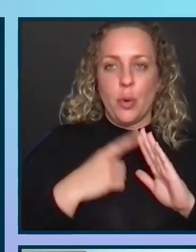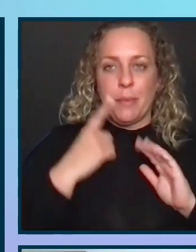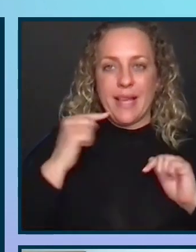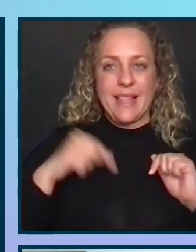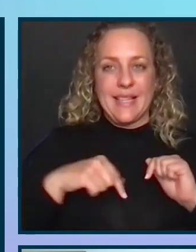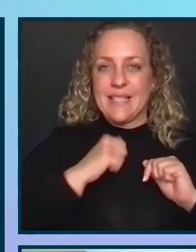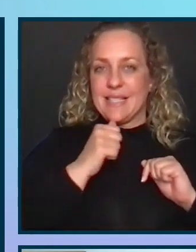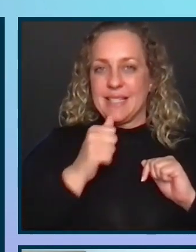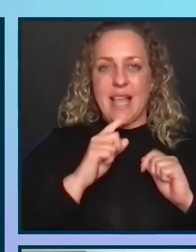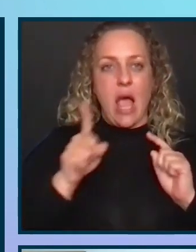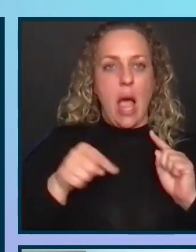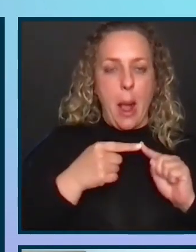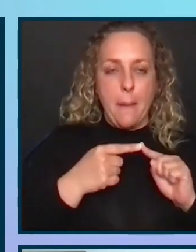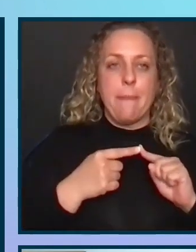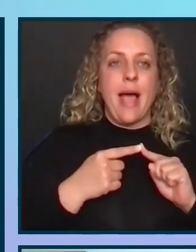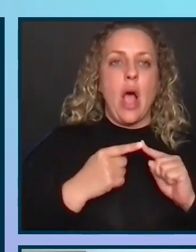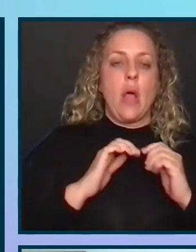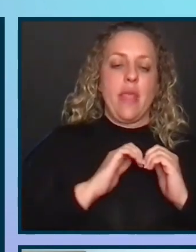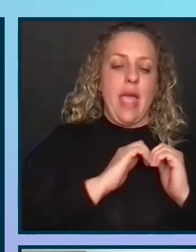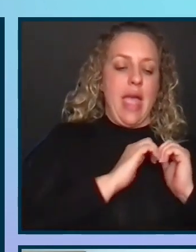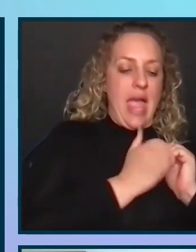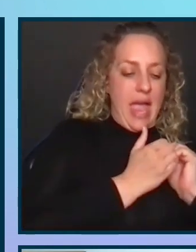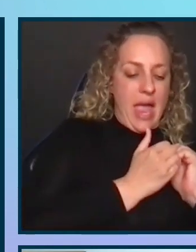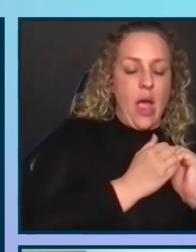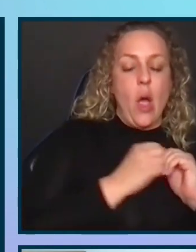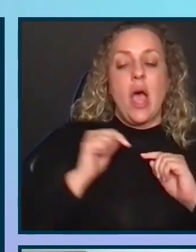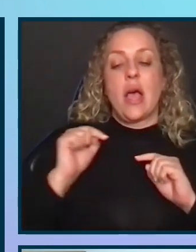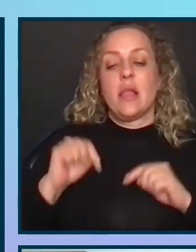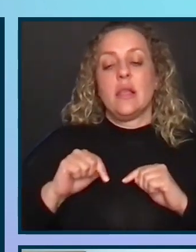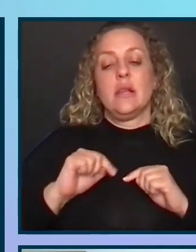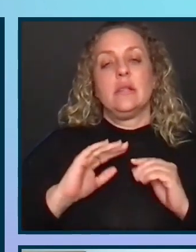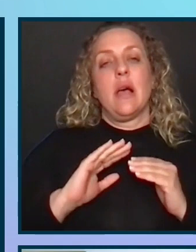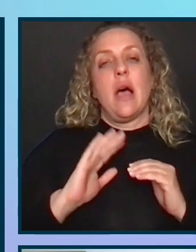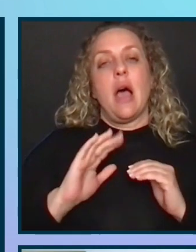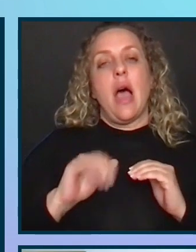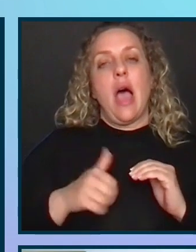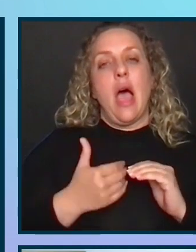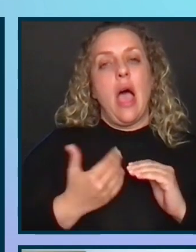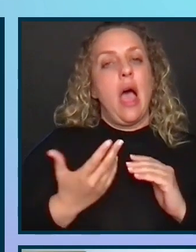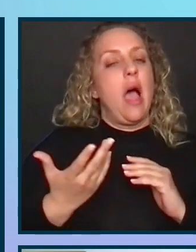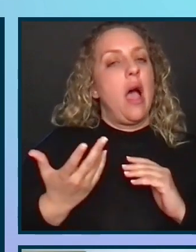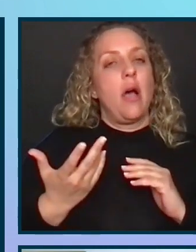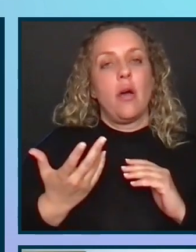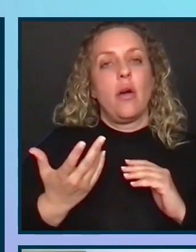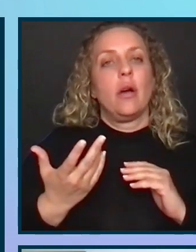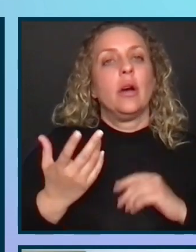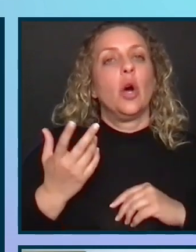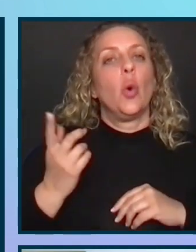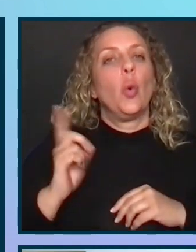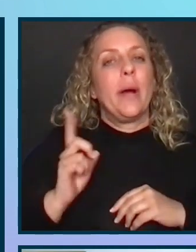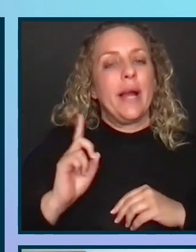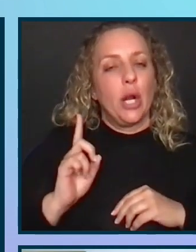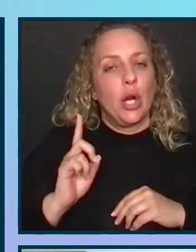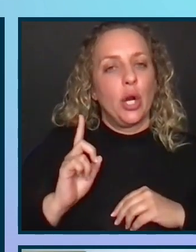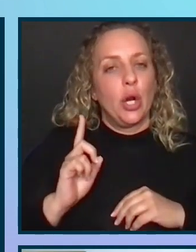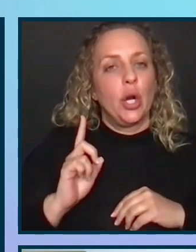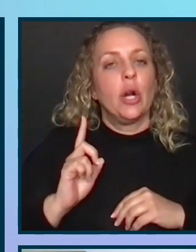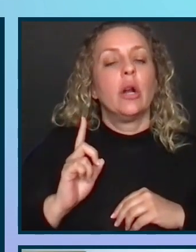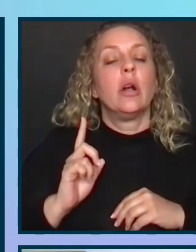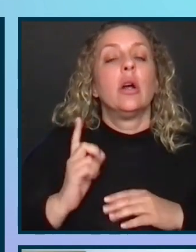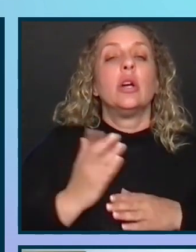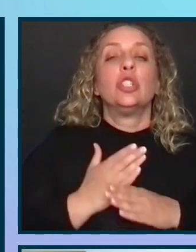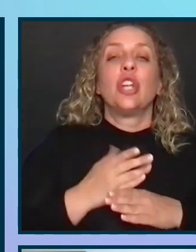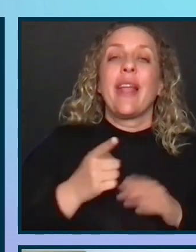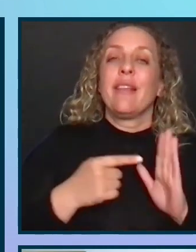is not about the how. This model is going to be about the where. And the reason why we wanted to share this